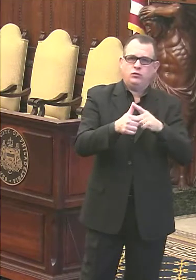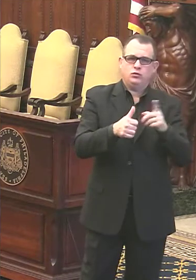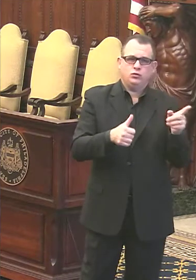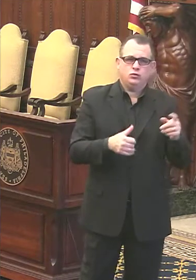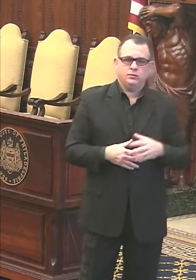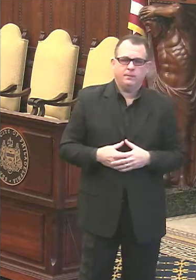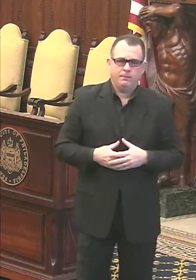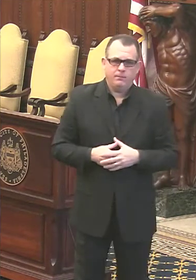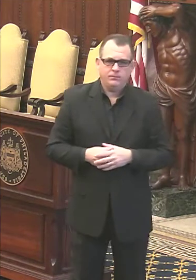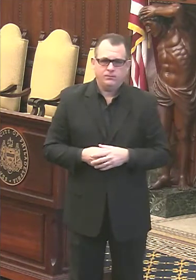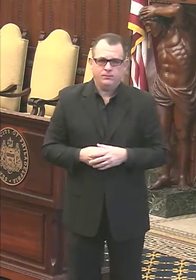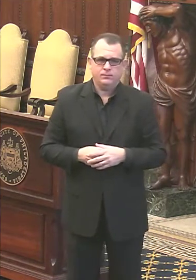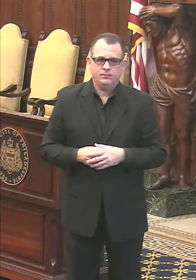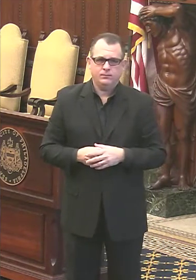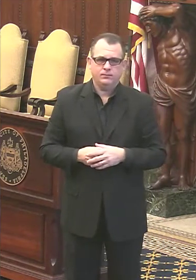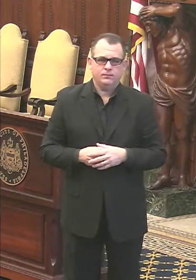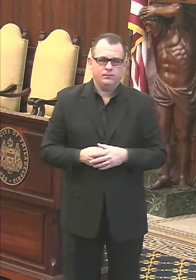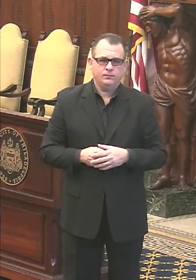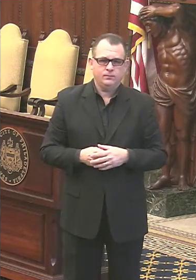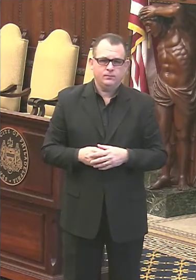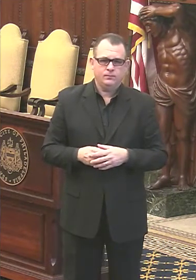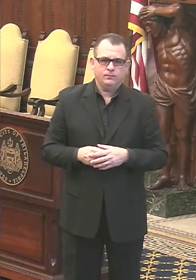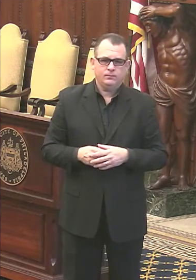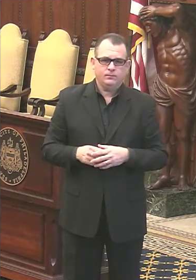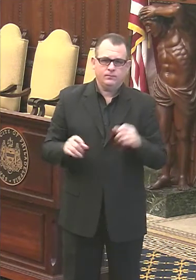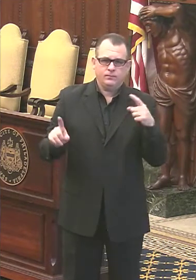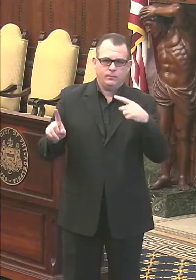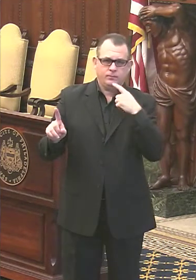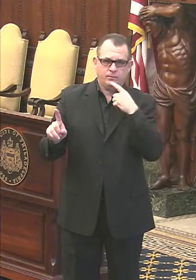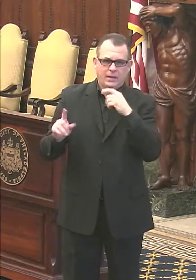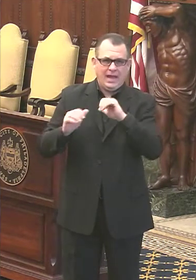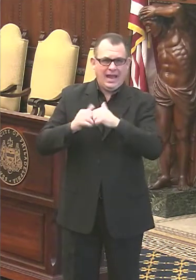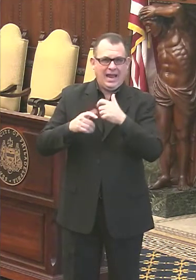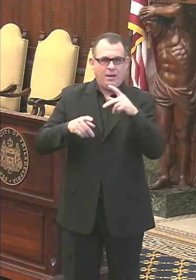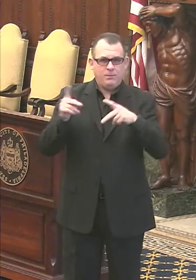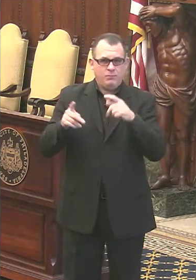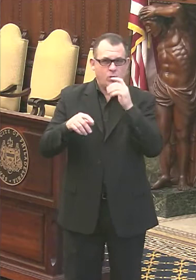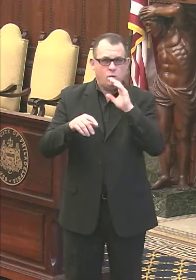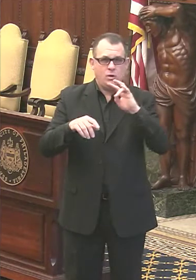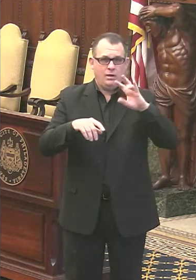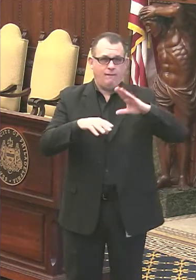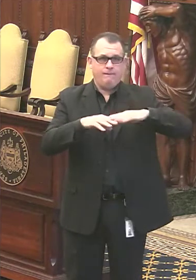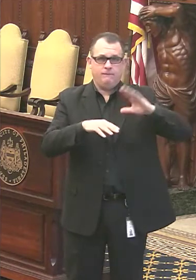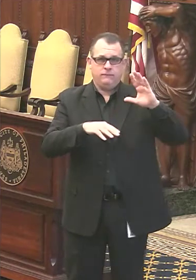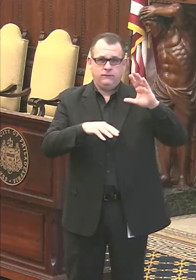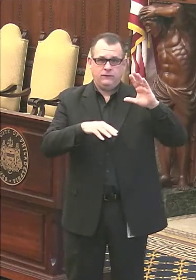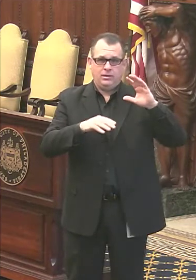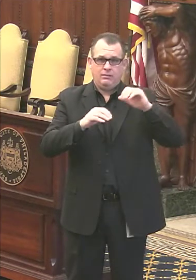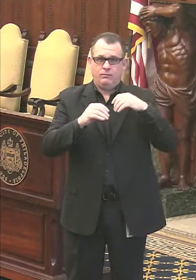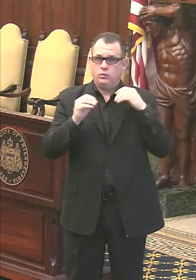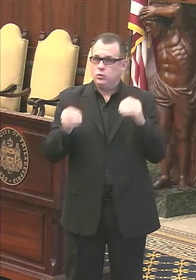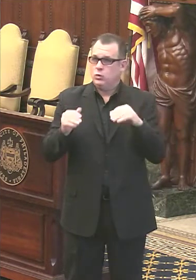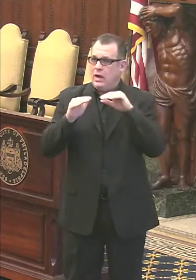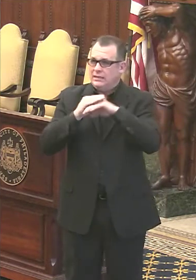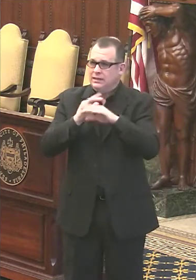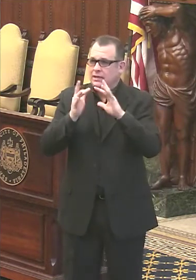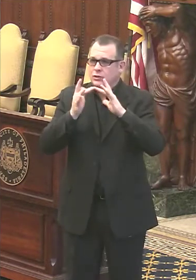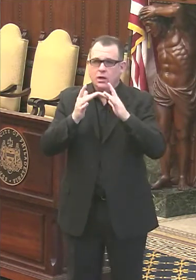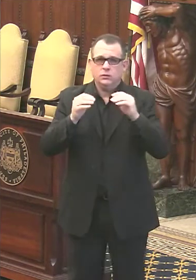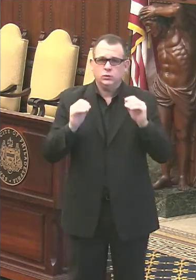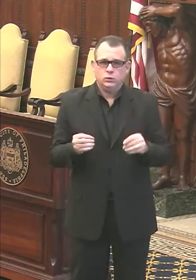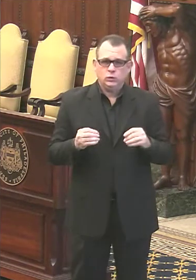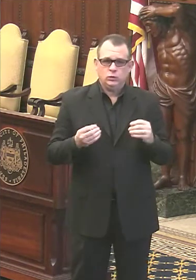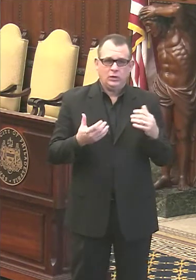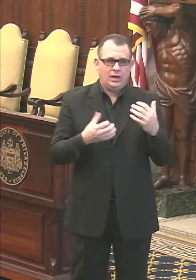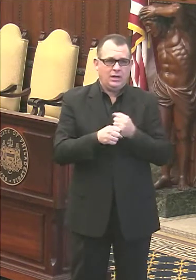people and minorities, especially Hispanics older than 75 years of age, without access to the internet, can register to receive the